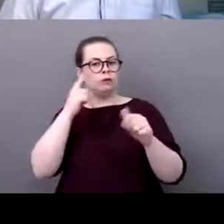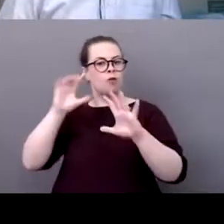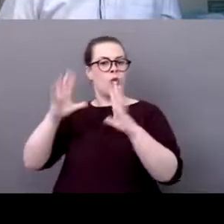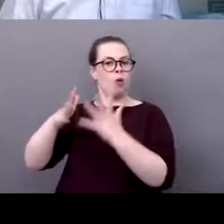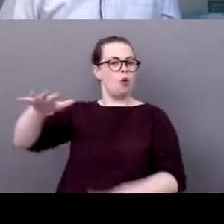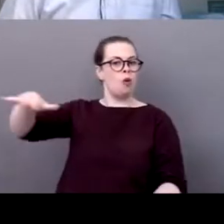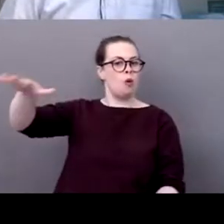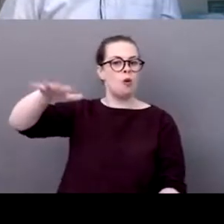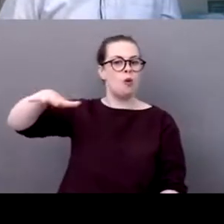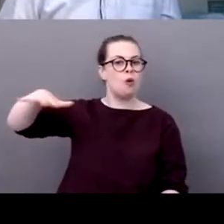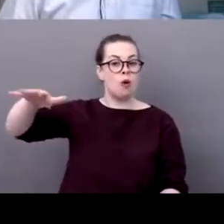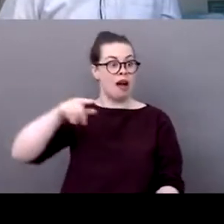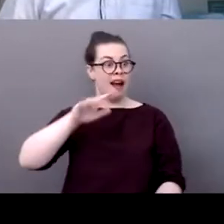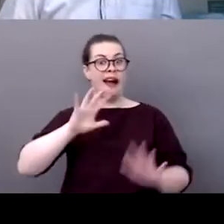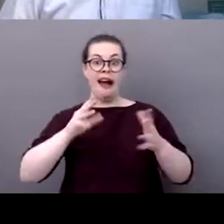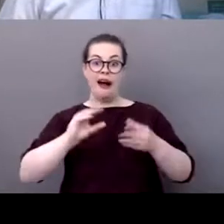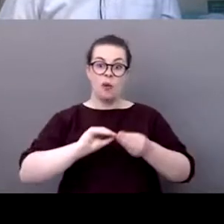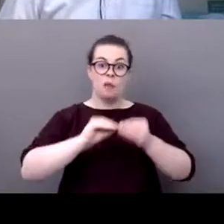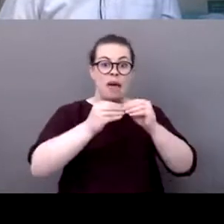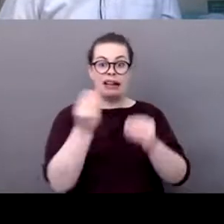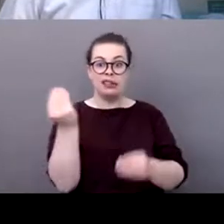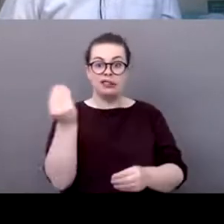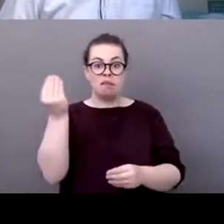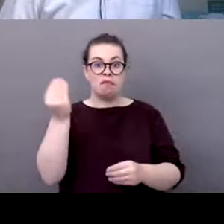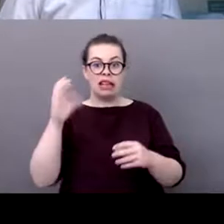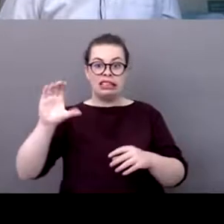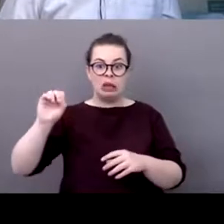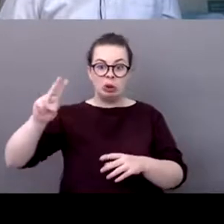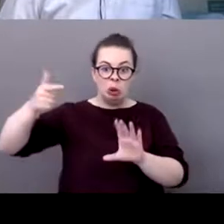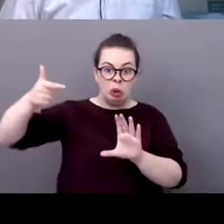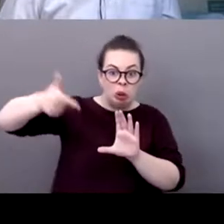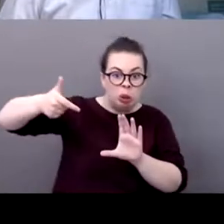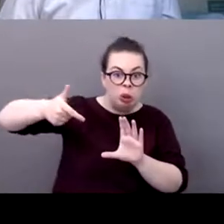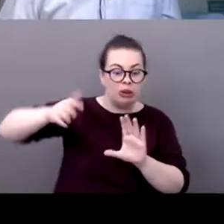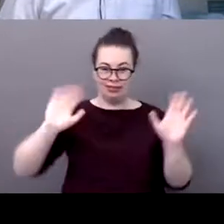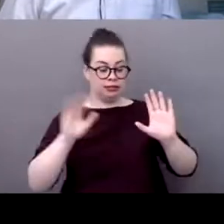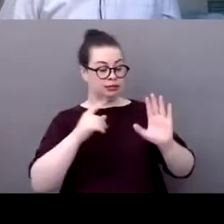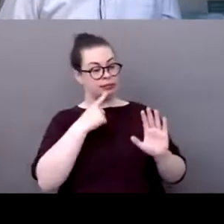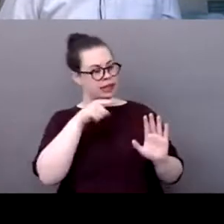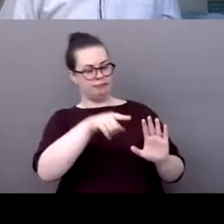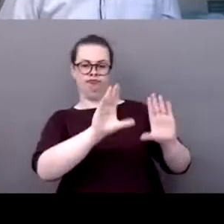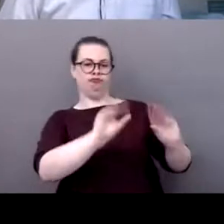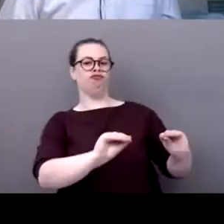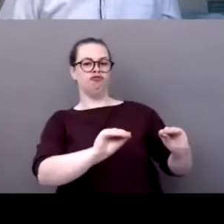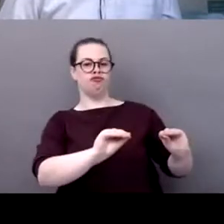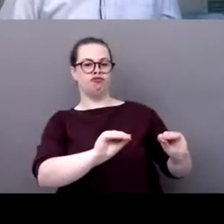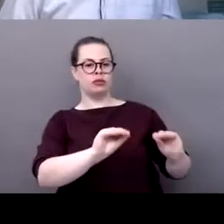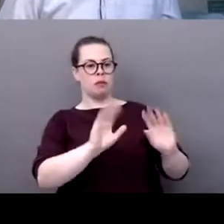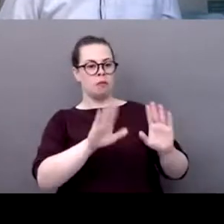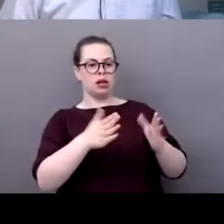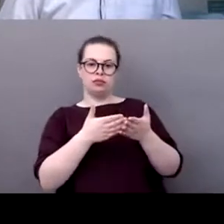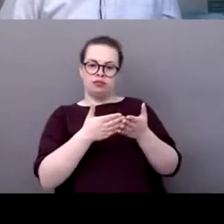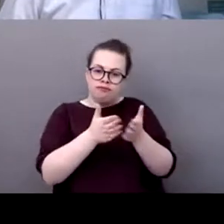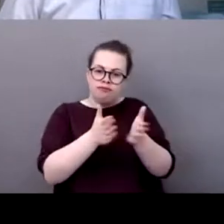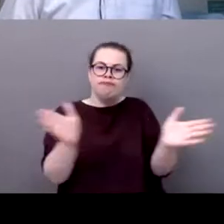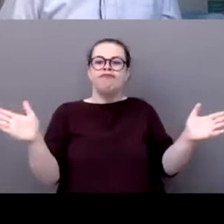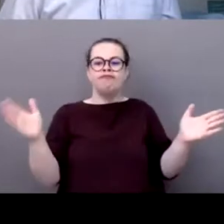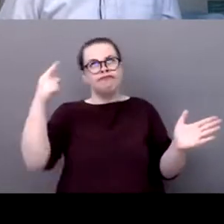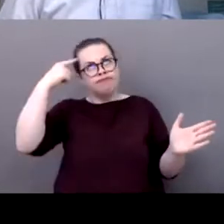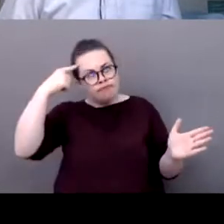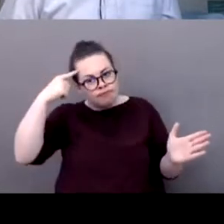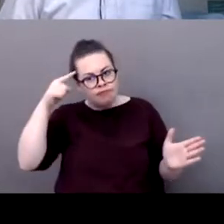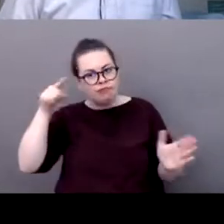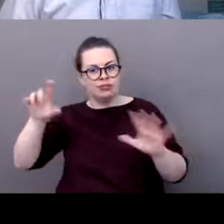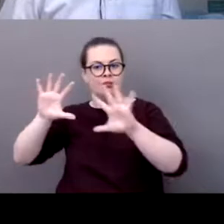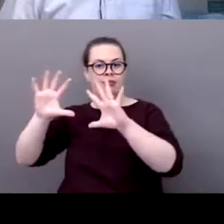or even producing things so it's it's a whole range of areas that we will look at and hopefully if member states will come